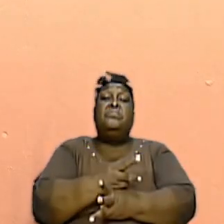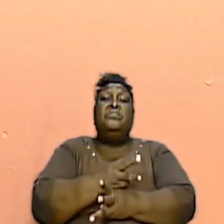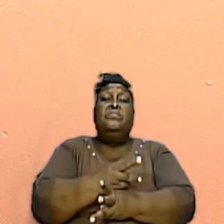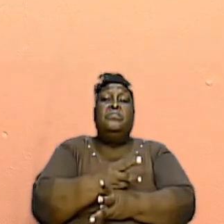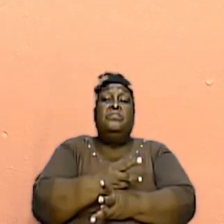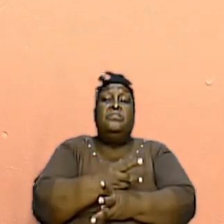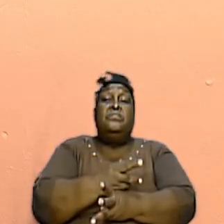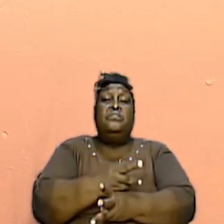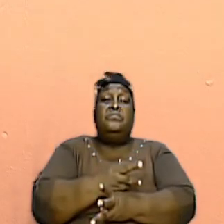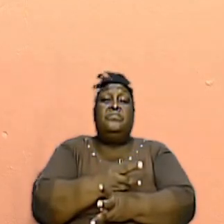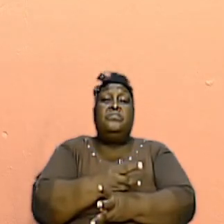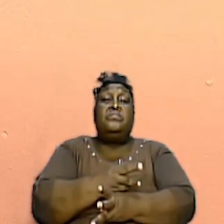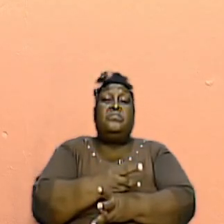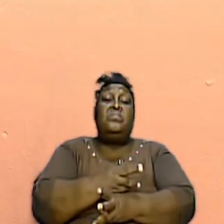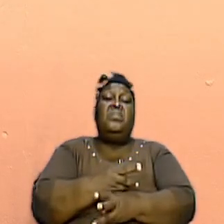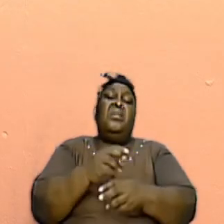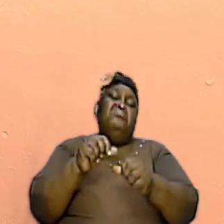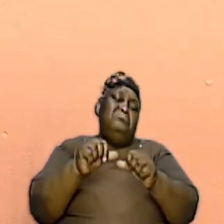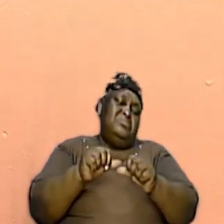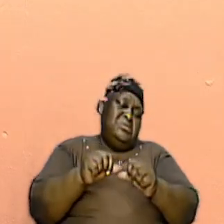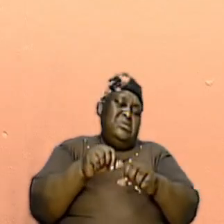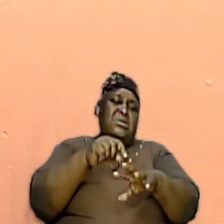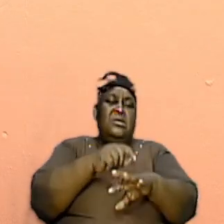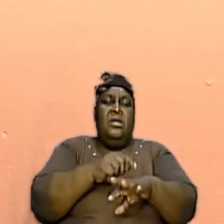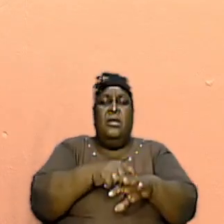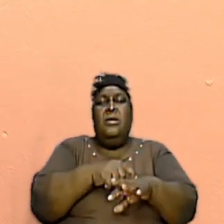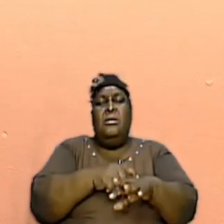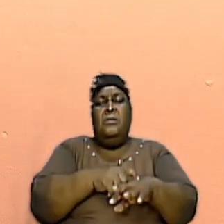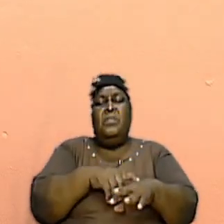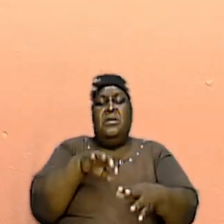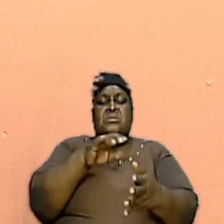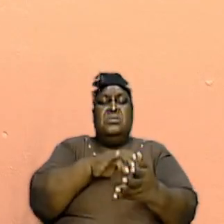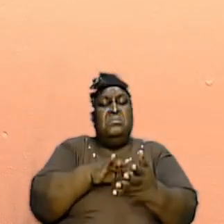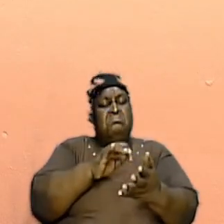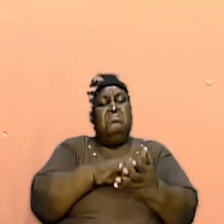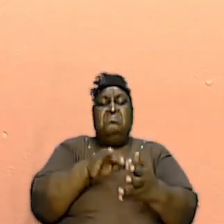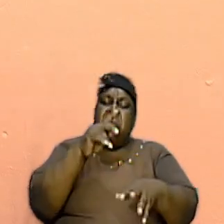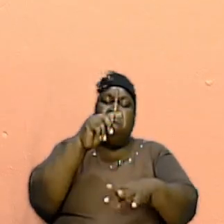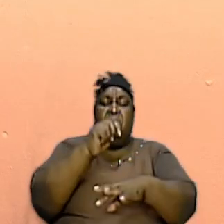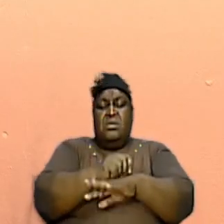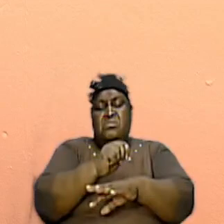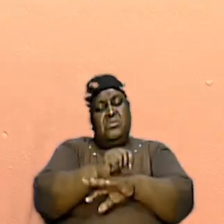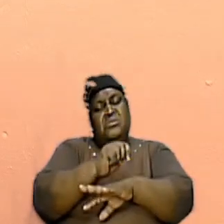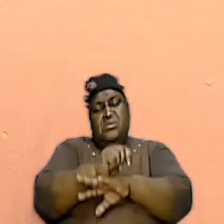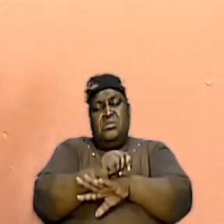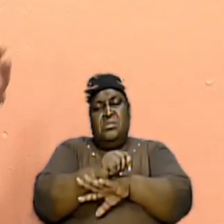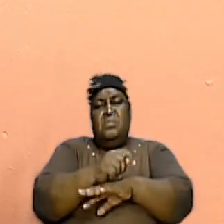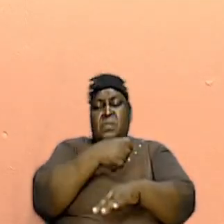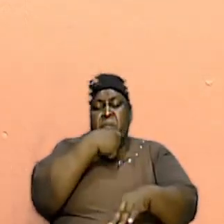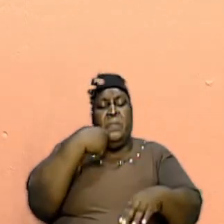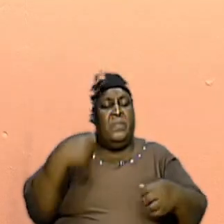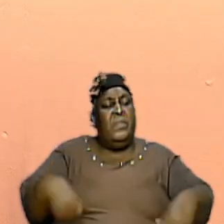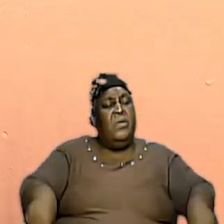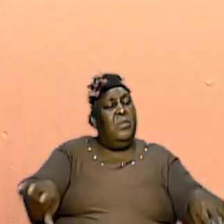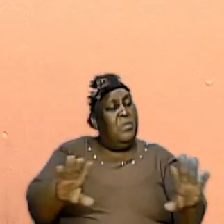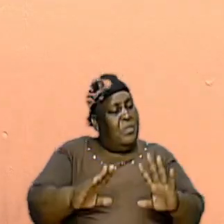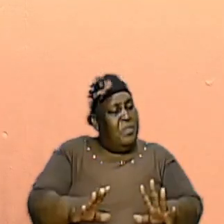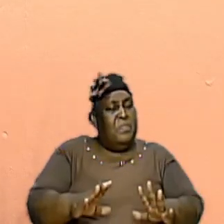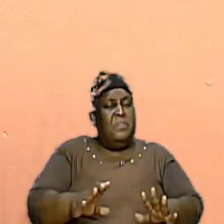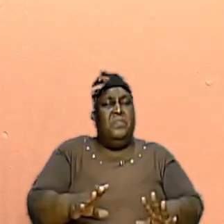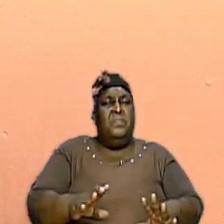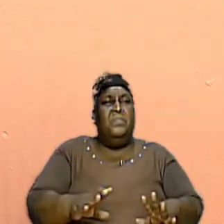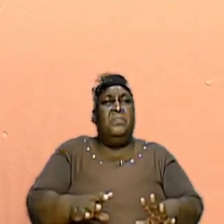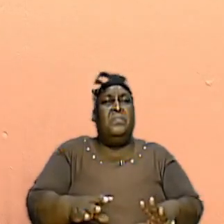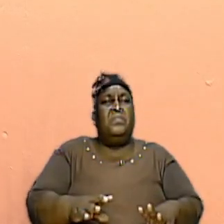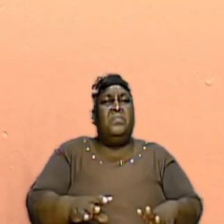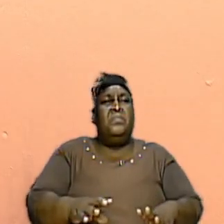we spent some time going through the tabernacle in the wilderness and I won't rehearse all the